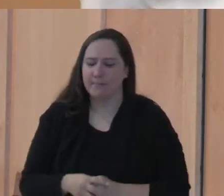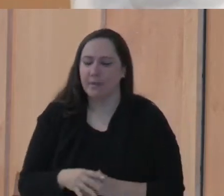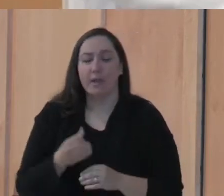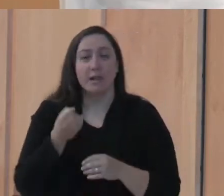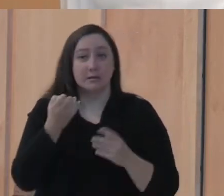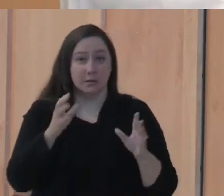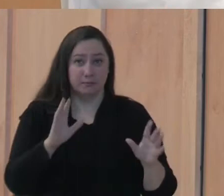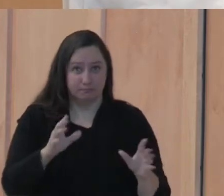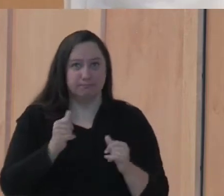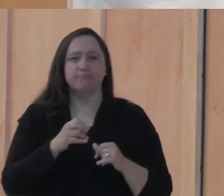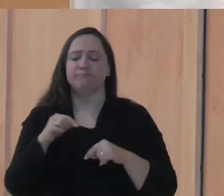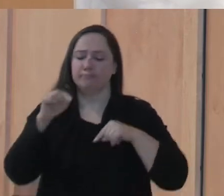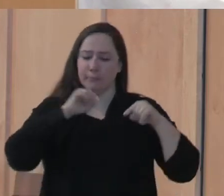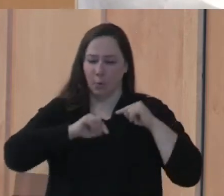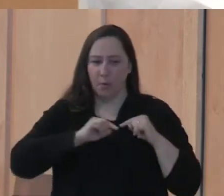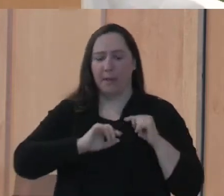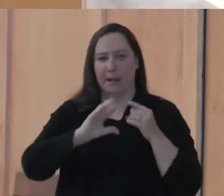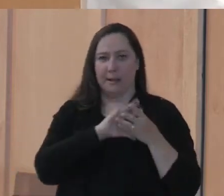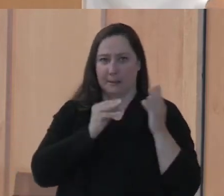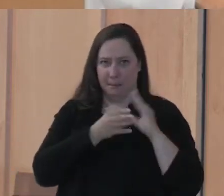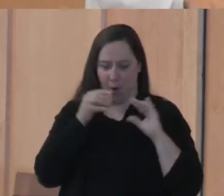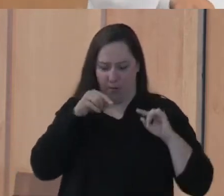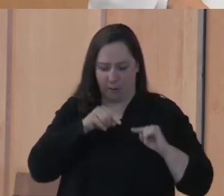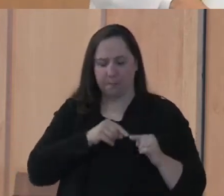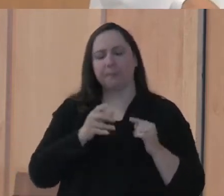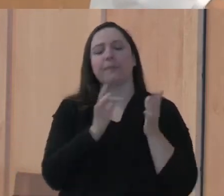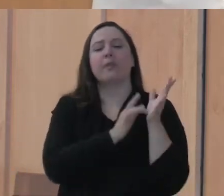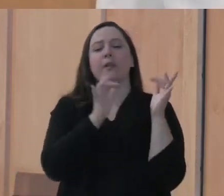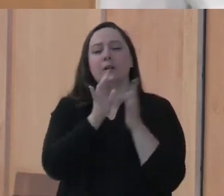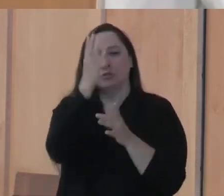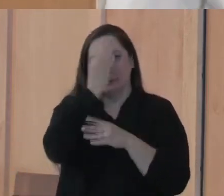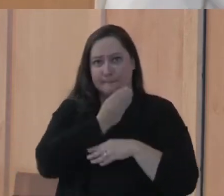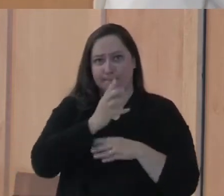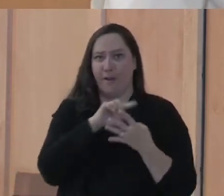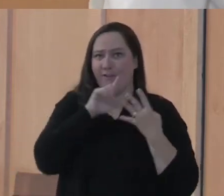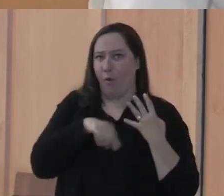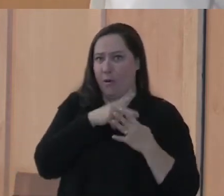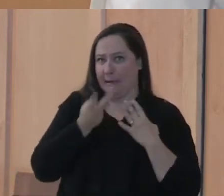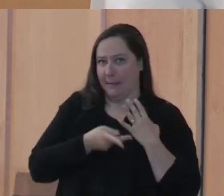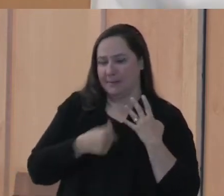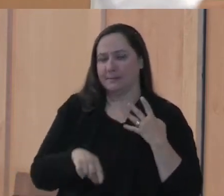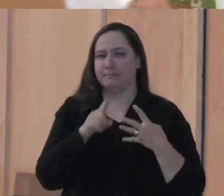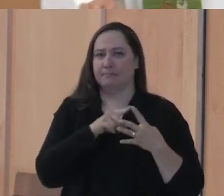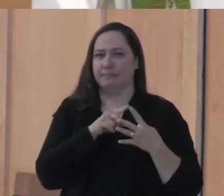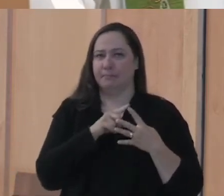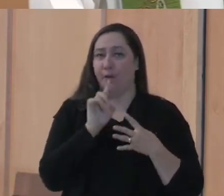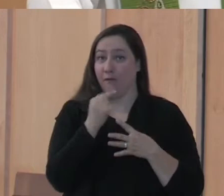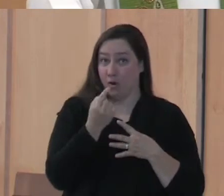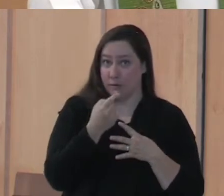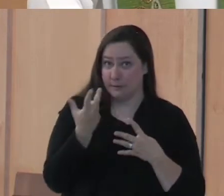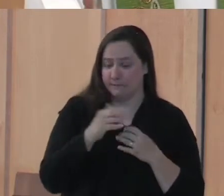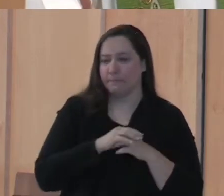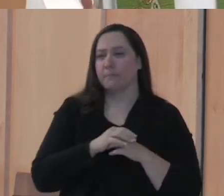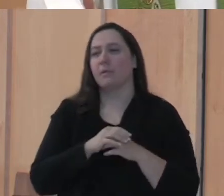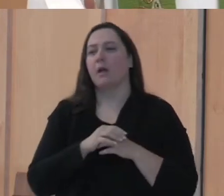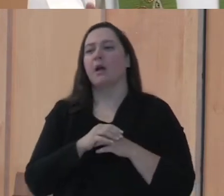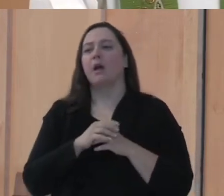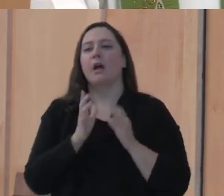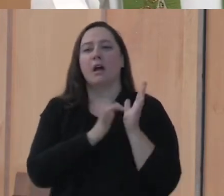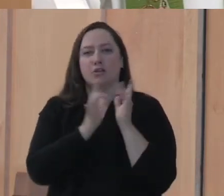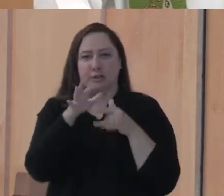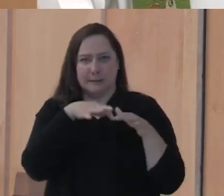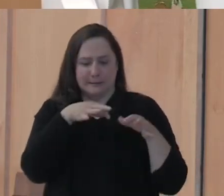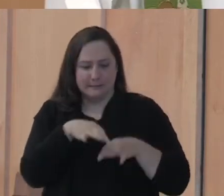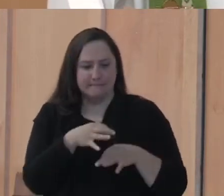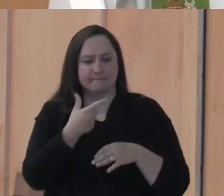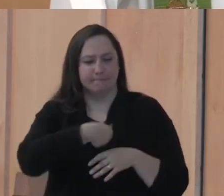going back to the parable, Jesus says there are four different kinds of soil. First one is this. Jesus said, As he was scattering the